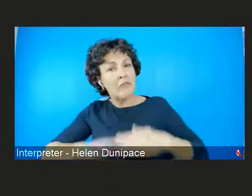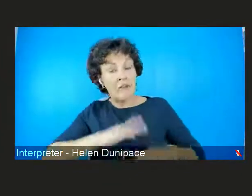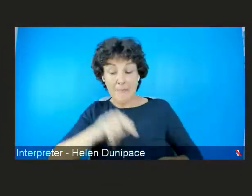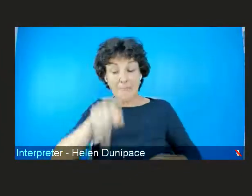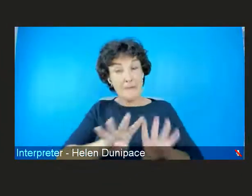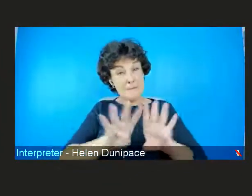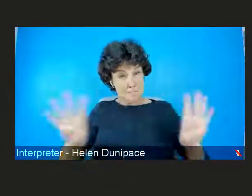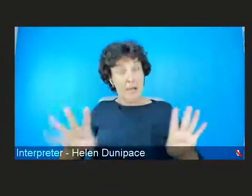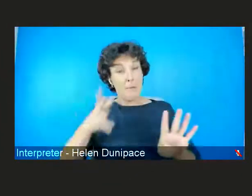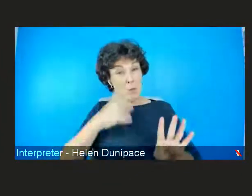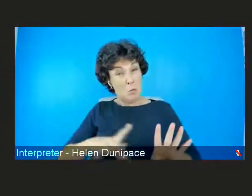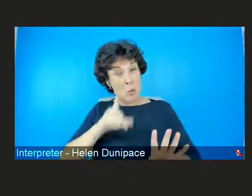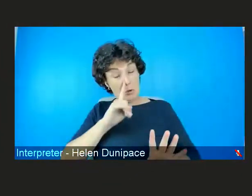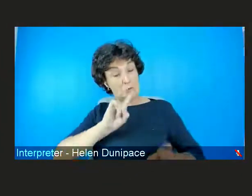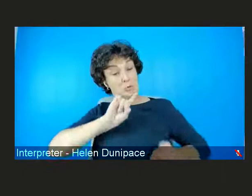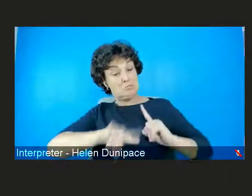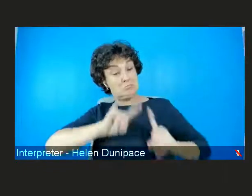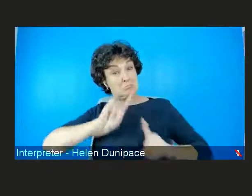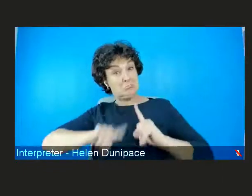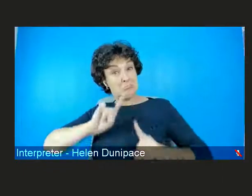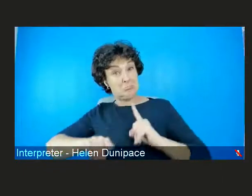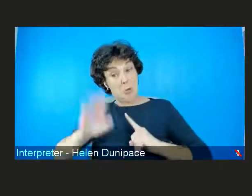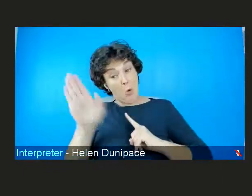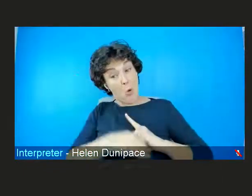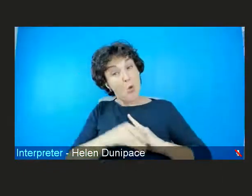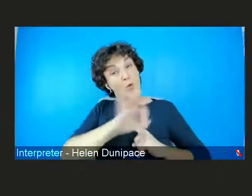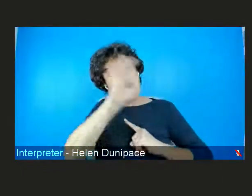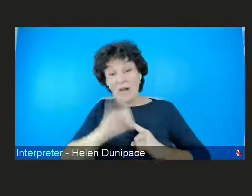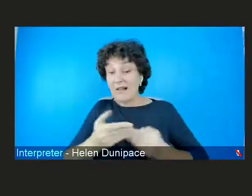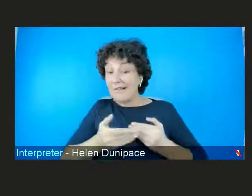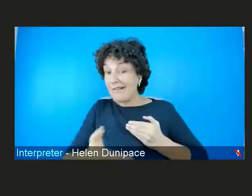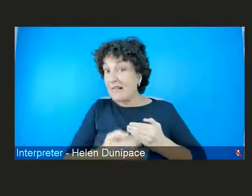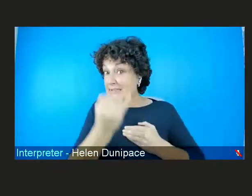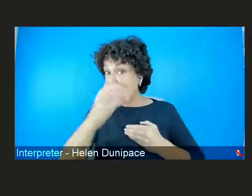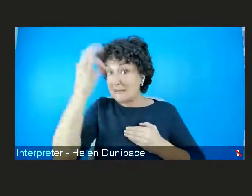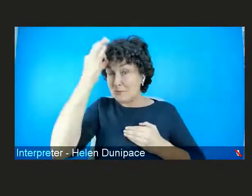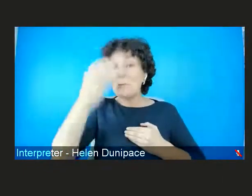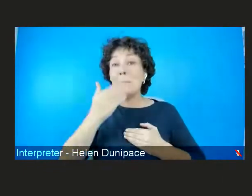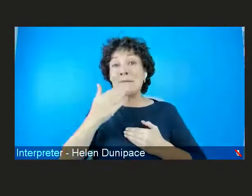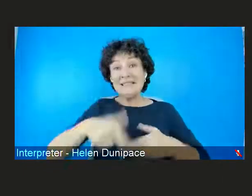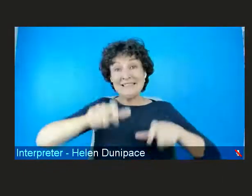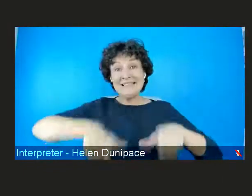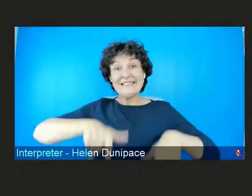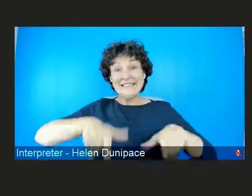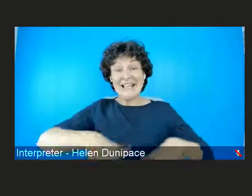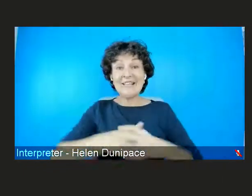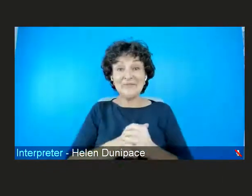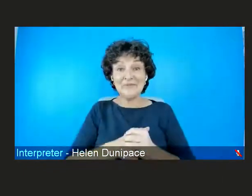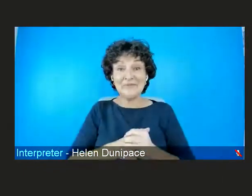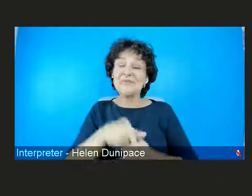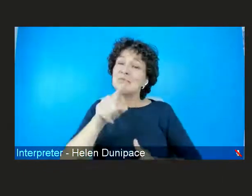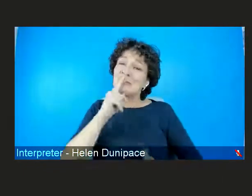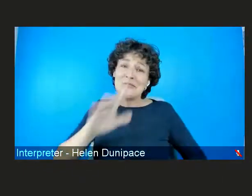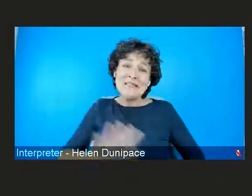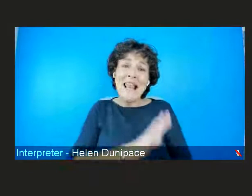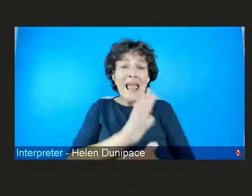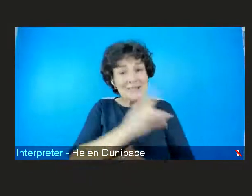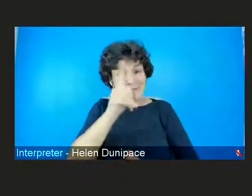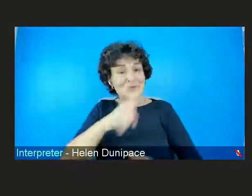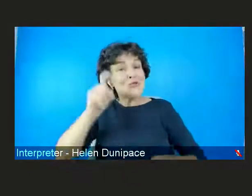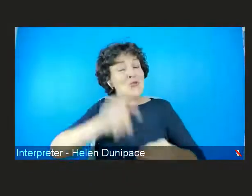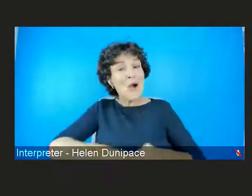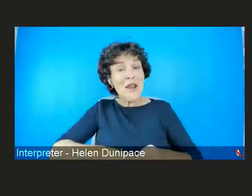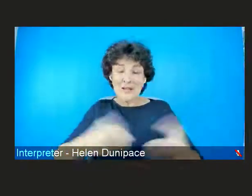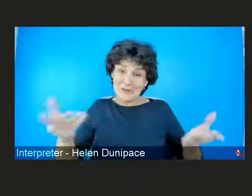address all of these questions in the next 60 minutes or so, so do stay with us. We're delighted that you're all able to join us and to take